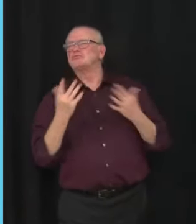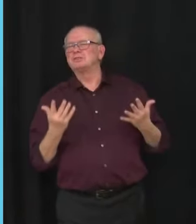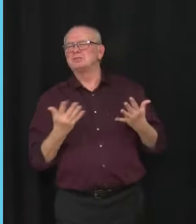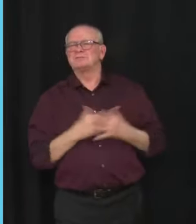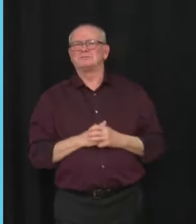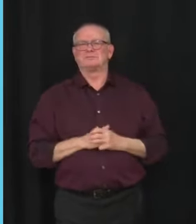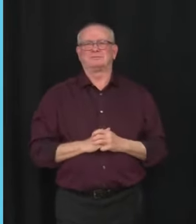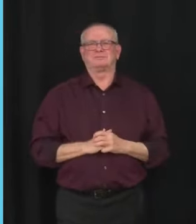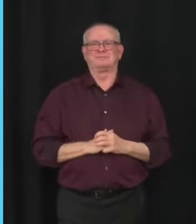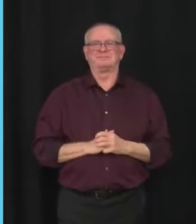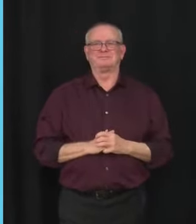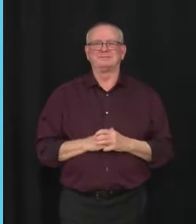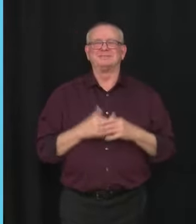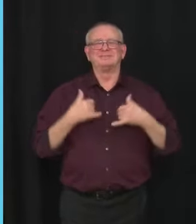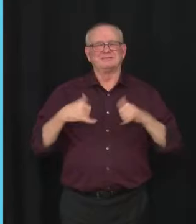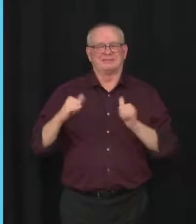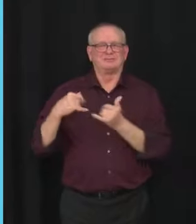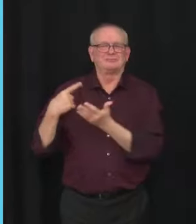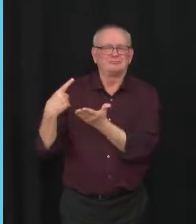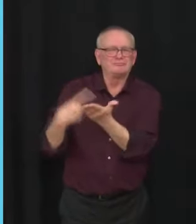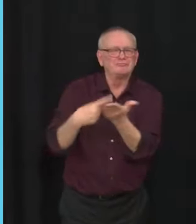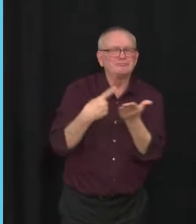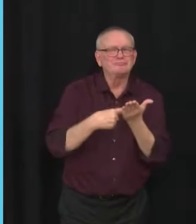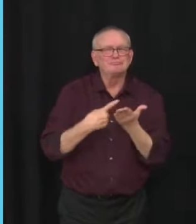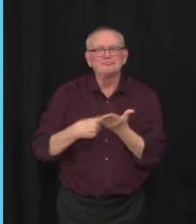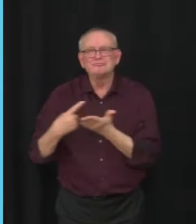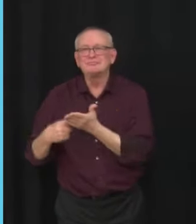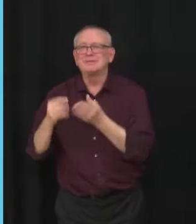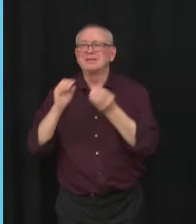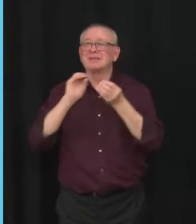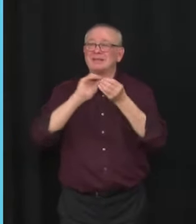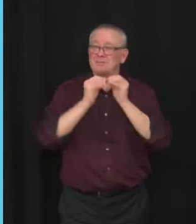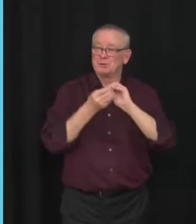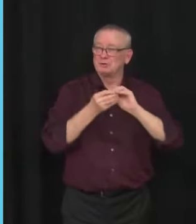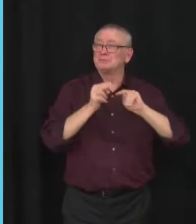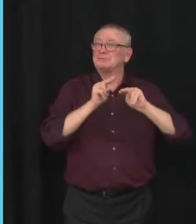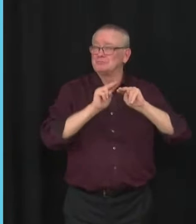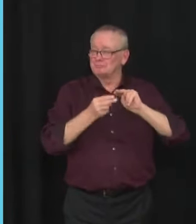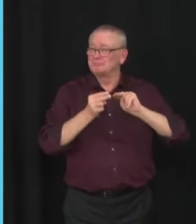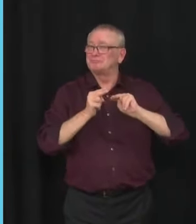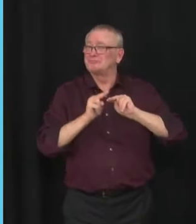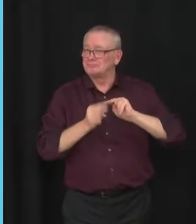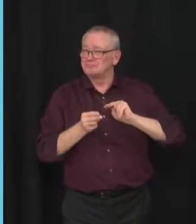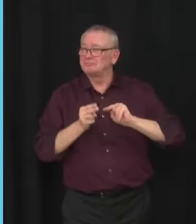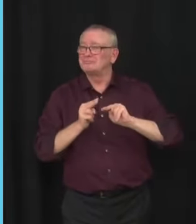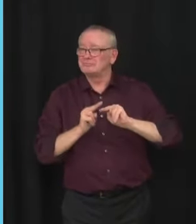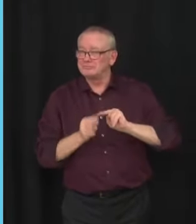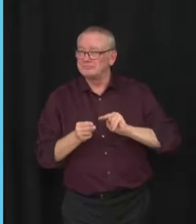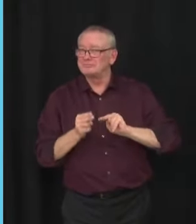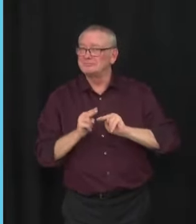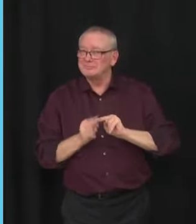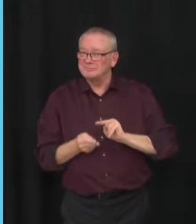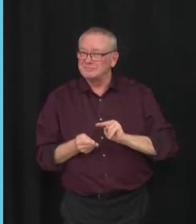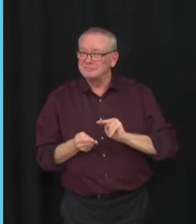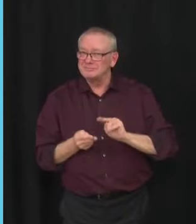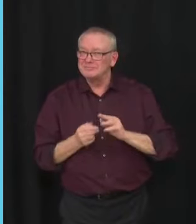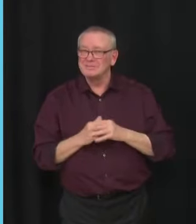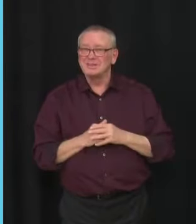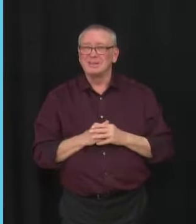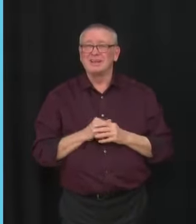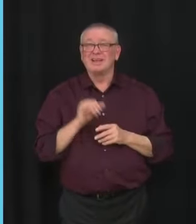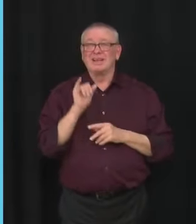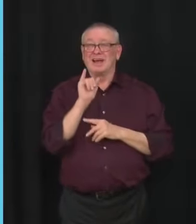that. The cases are coming down but we're still at roughly just 120% of our standard ICU capacity.